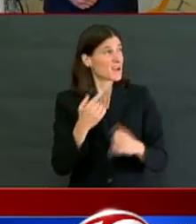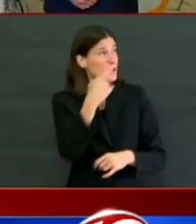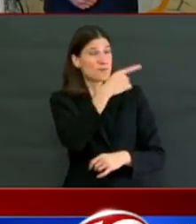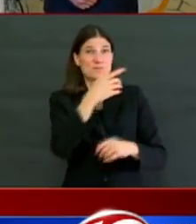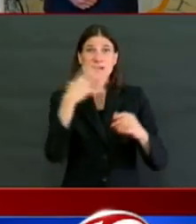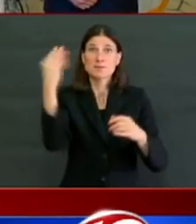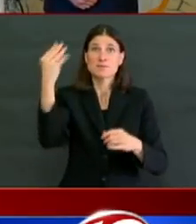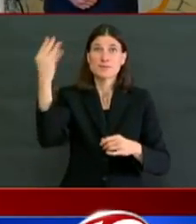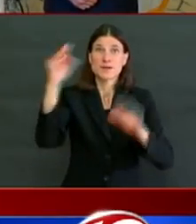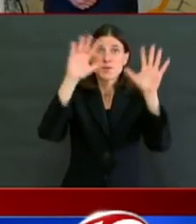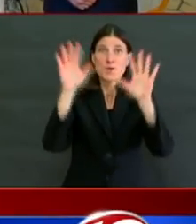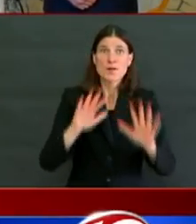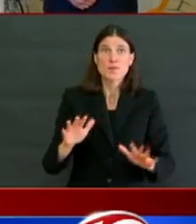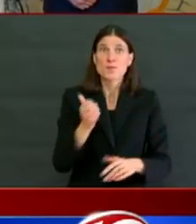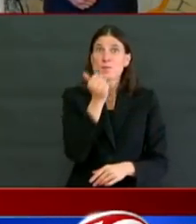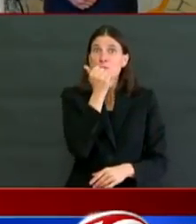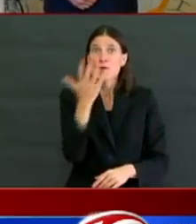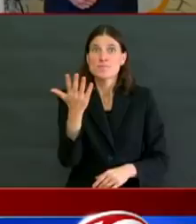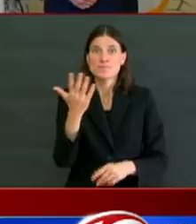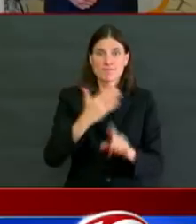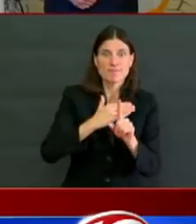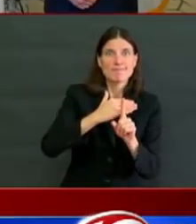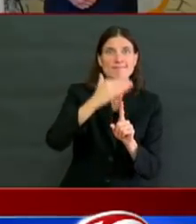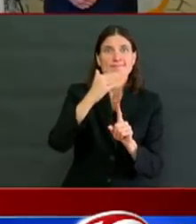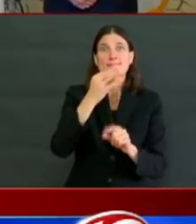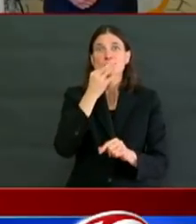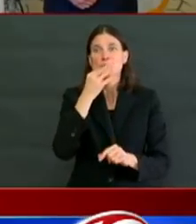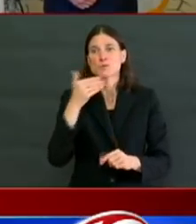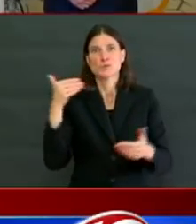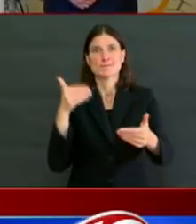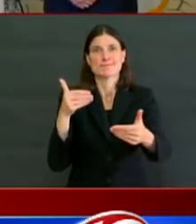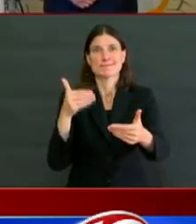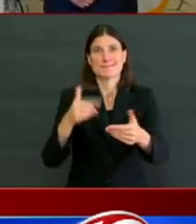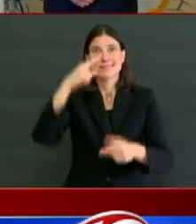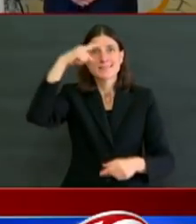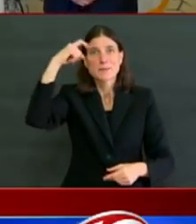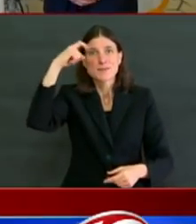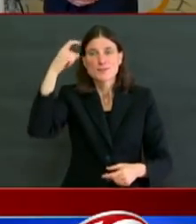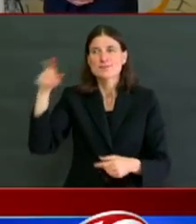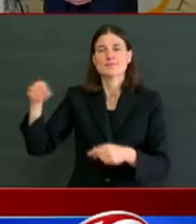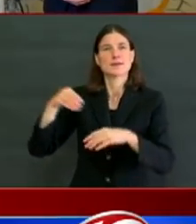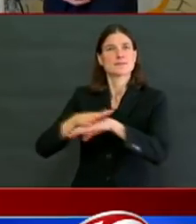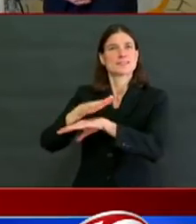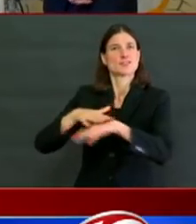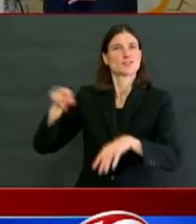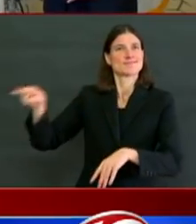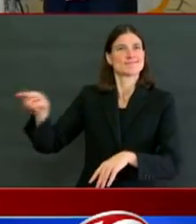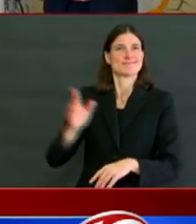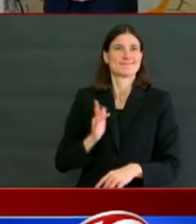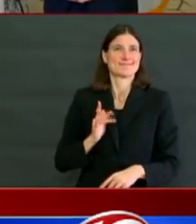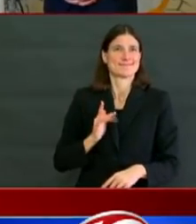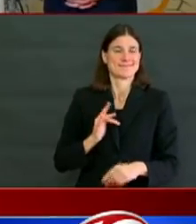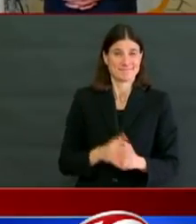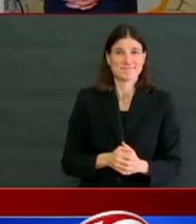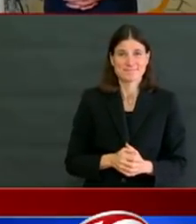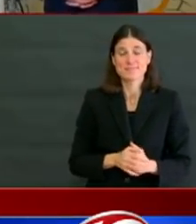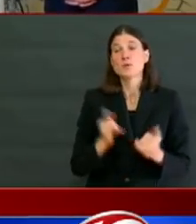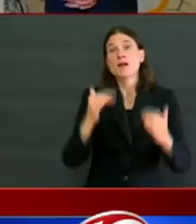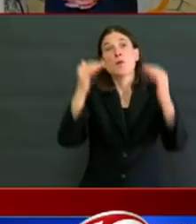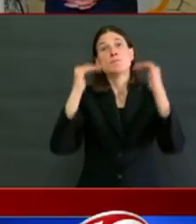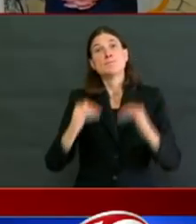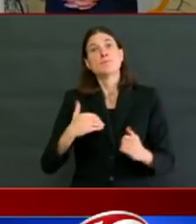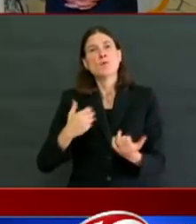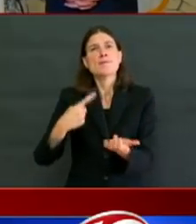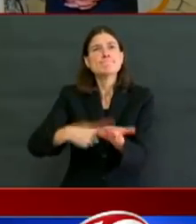Okay, I want to take a minute to talk about child care. I want to begin by recognizing how unbelievably difficult